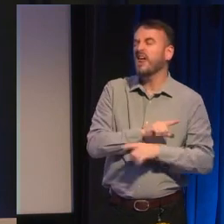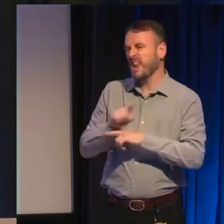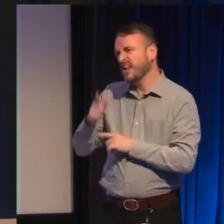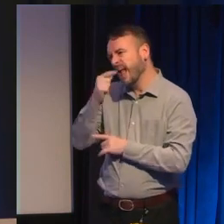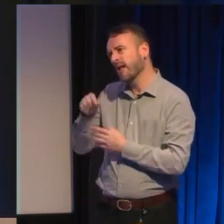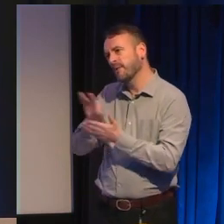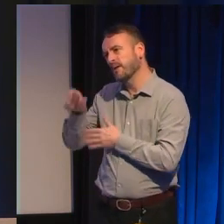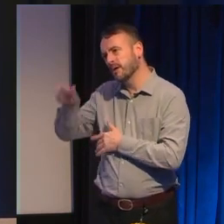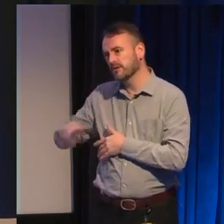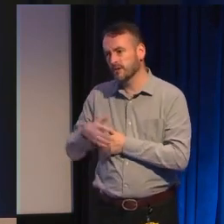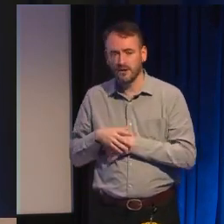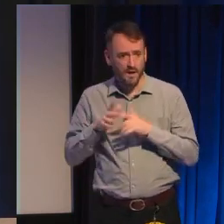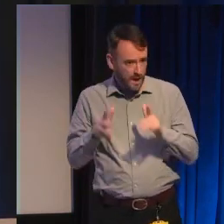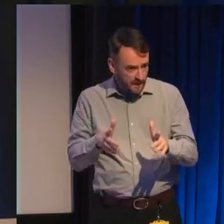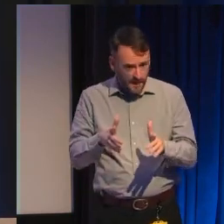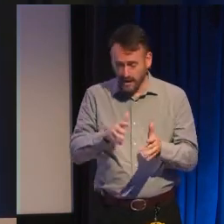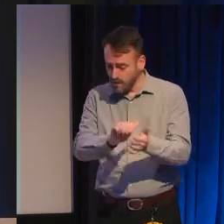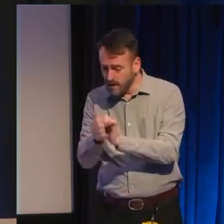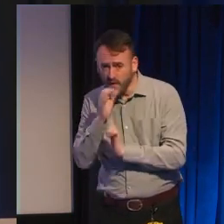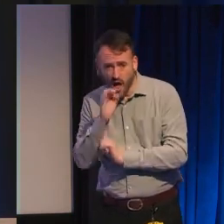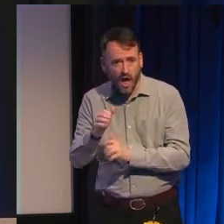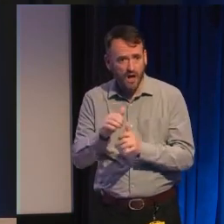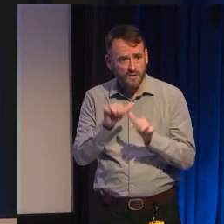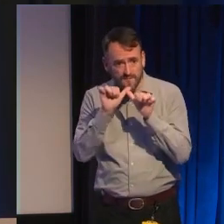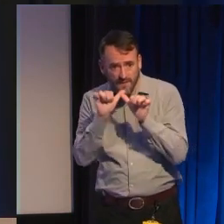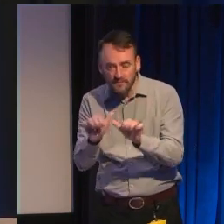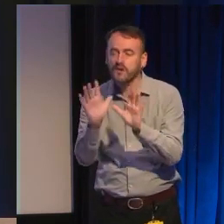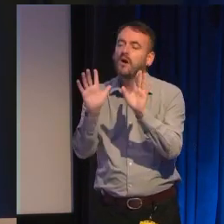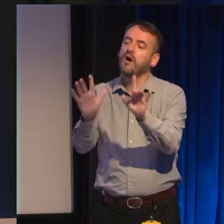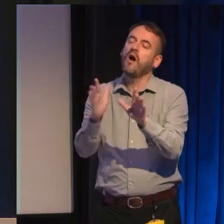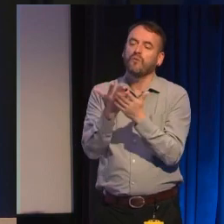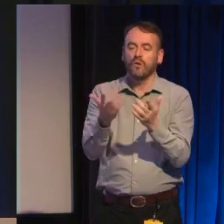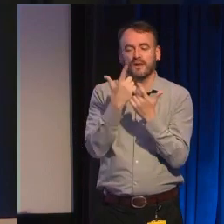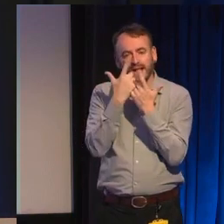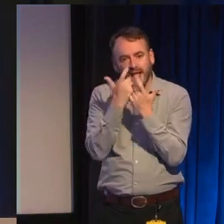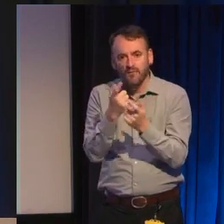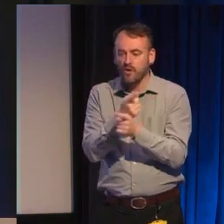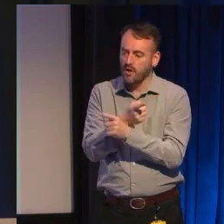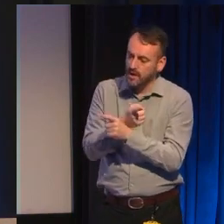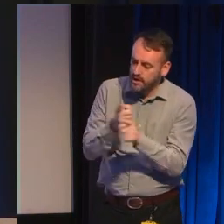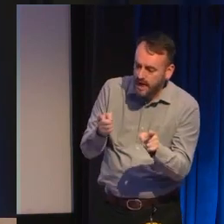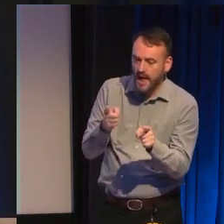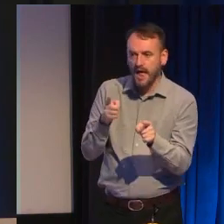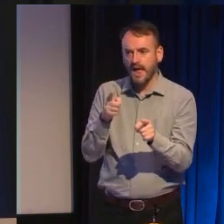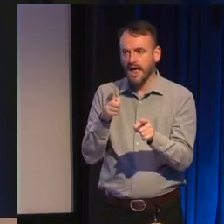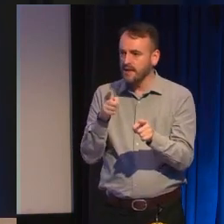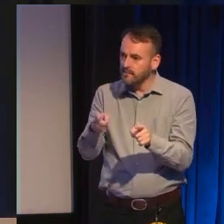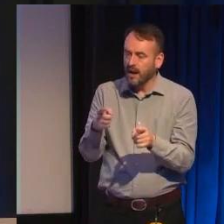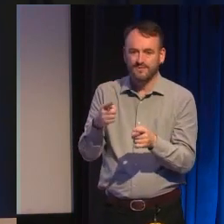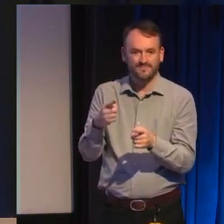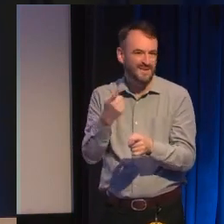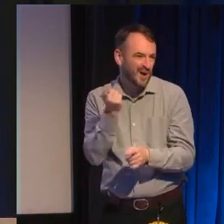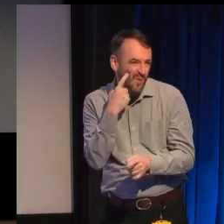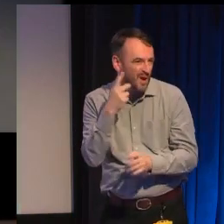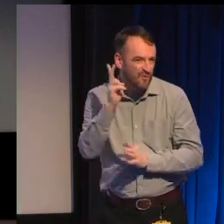asking friends for favors do apply here they might flake they're likely to be a little less thorough or tactful than a